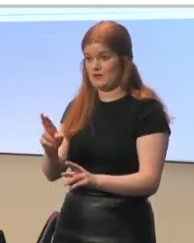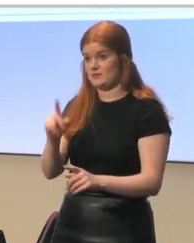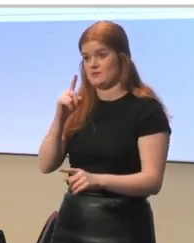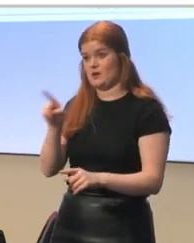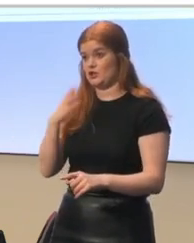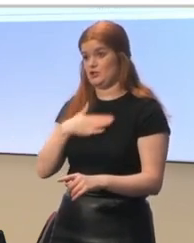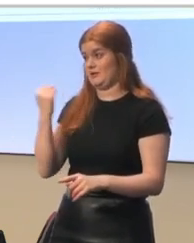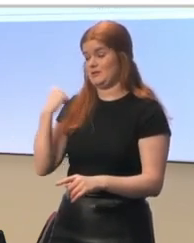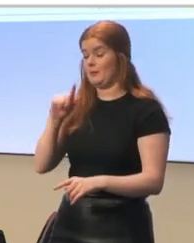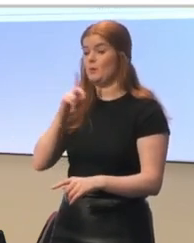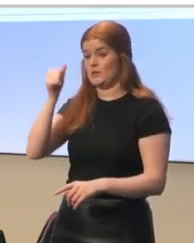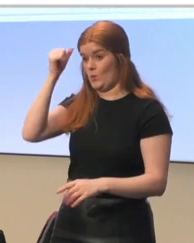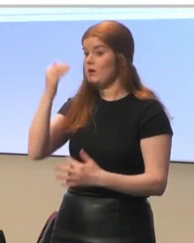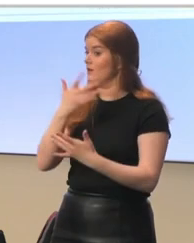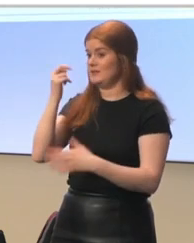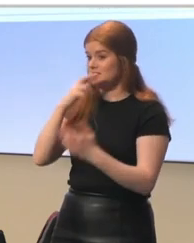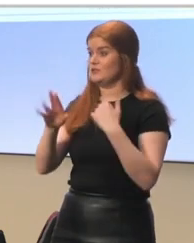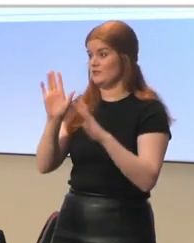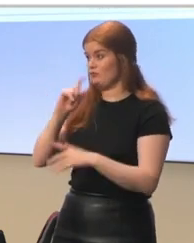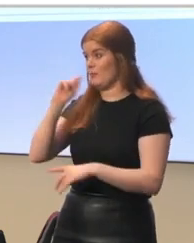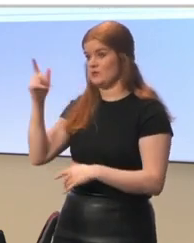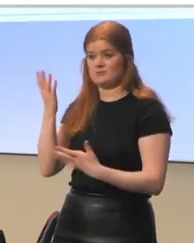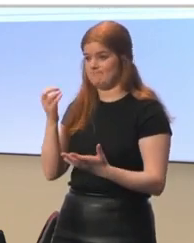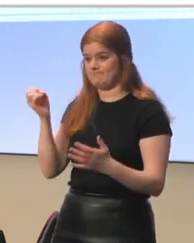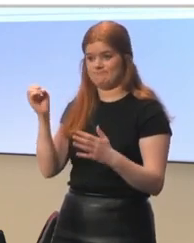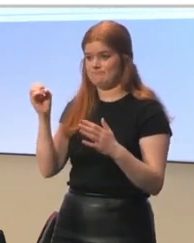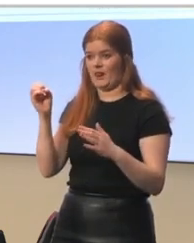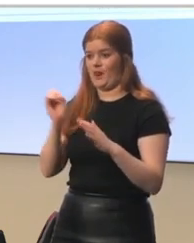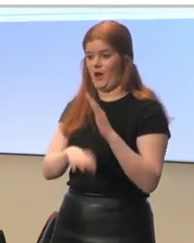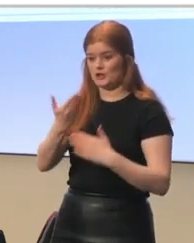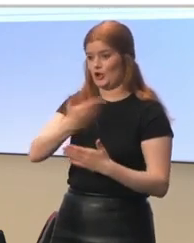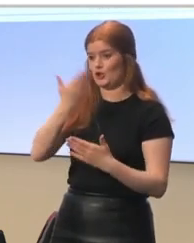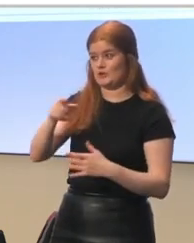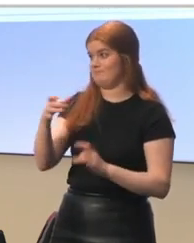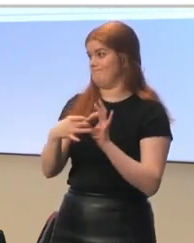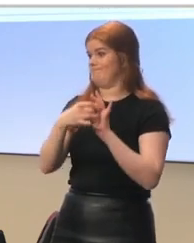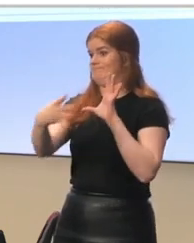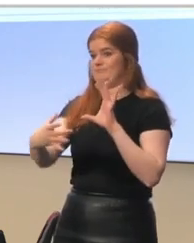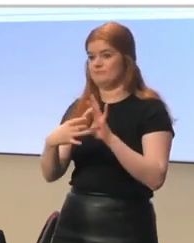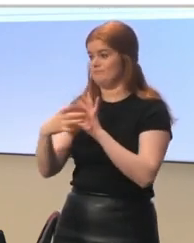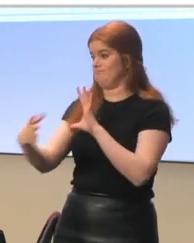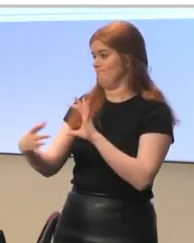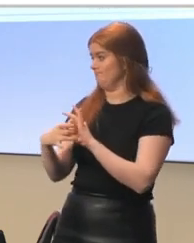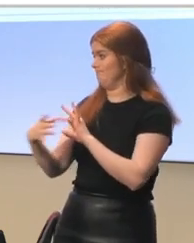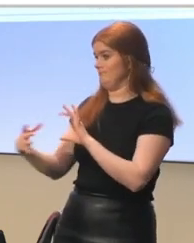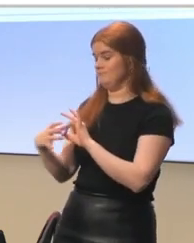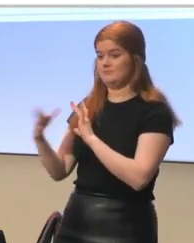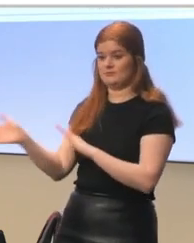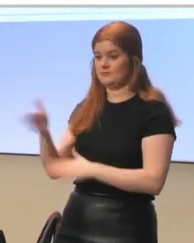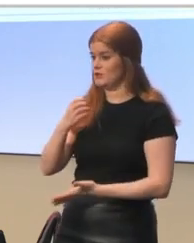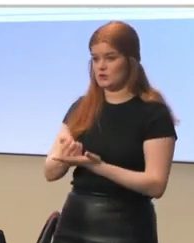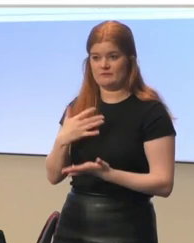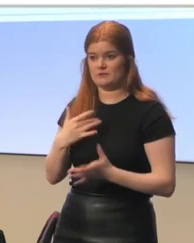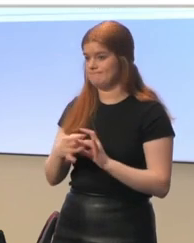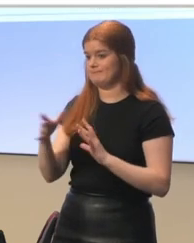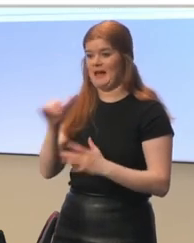actually, but we know that lots of teachers reported that they lost their learners. That means they lost their students. They